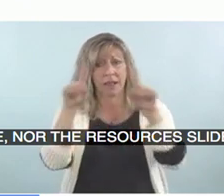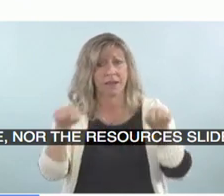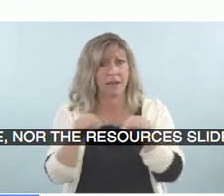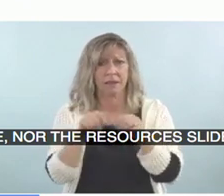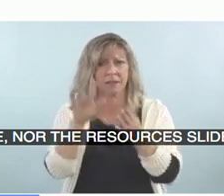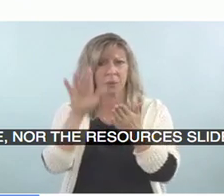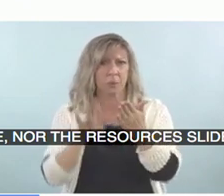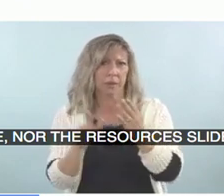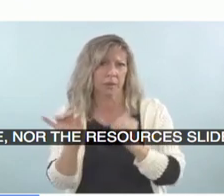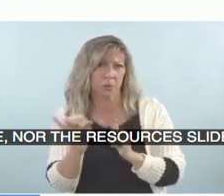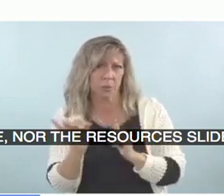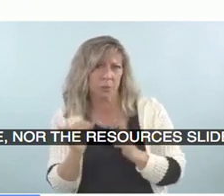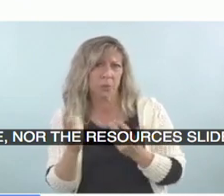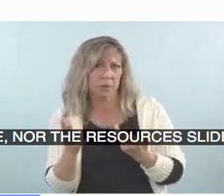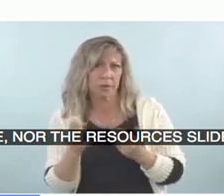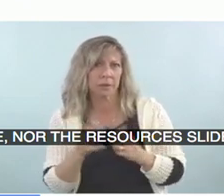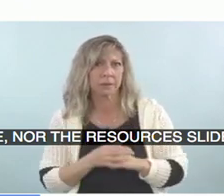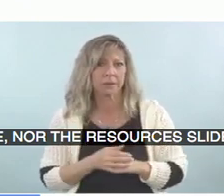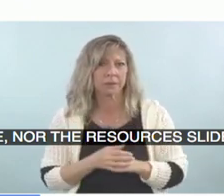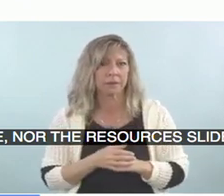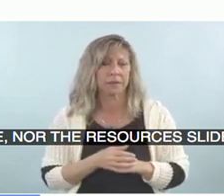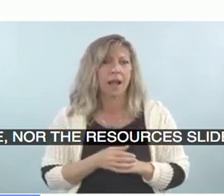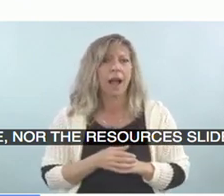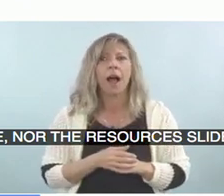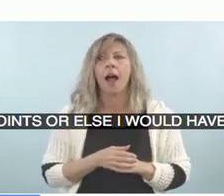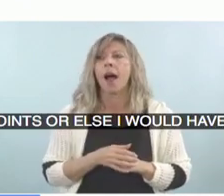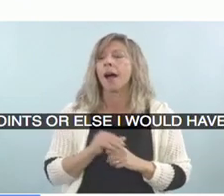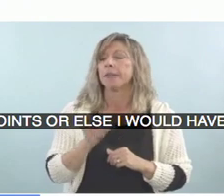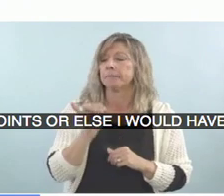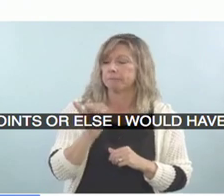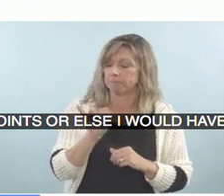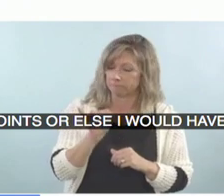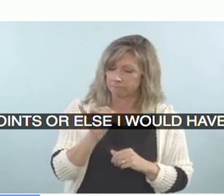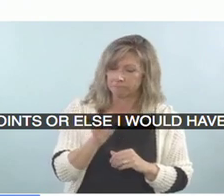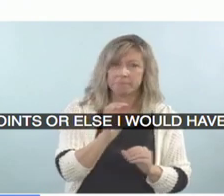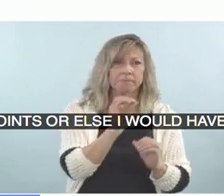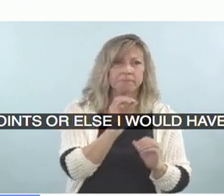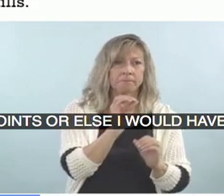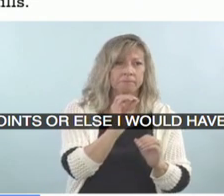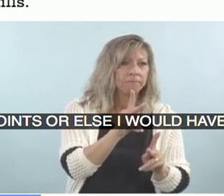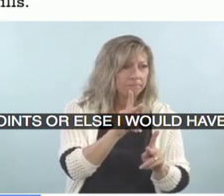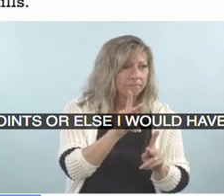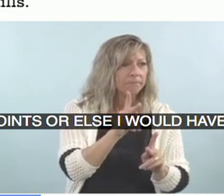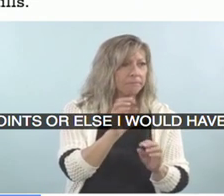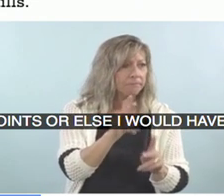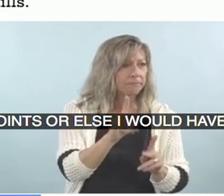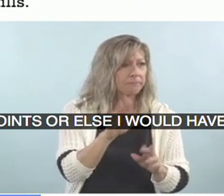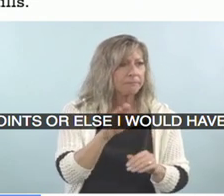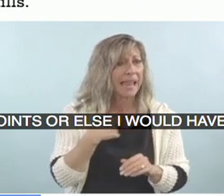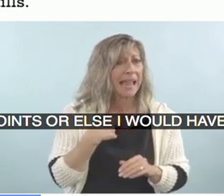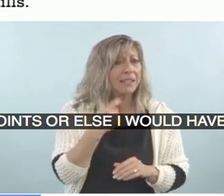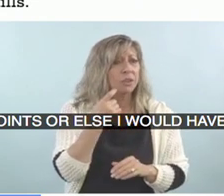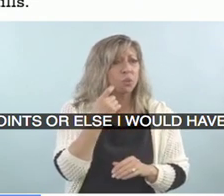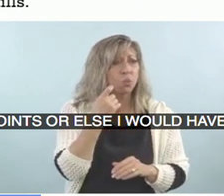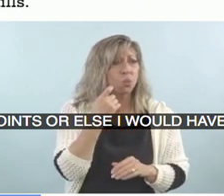have let you know that. Okay, all right. Did you guys grab the most recent one I sent you all that